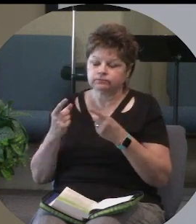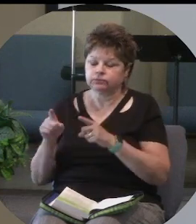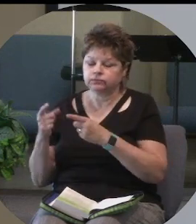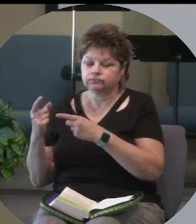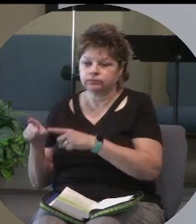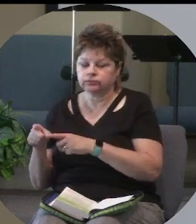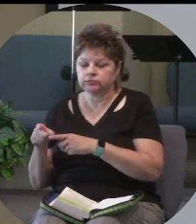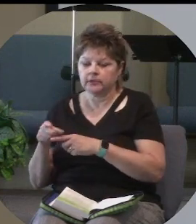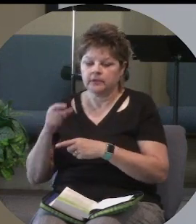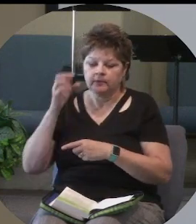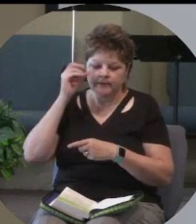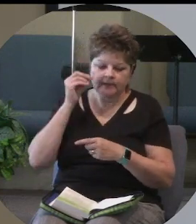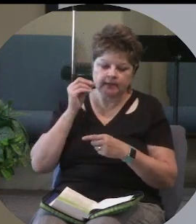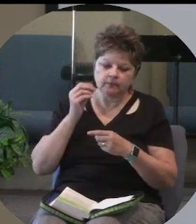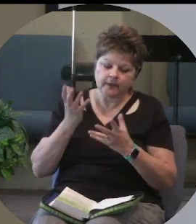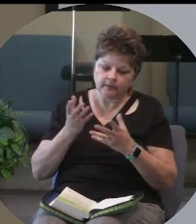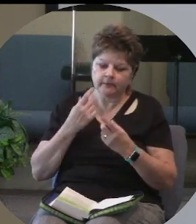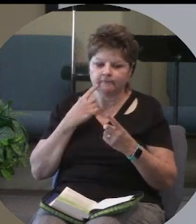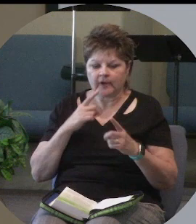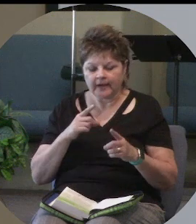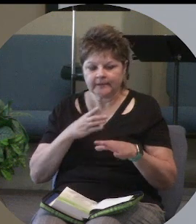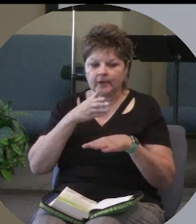over COVID. Well, maybe not.